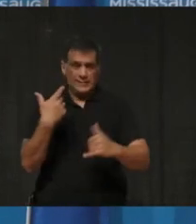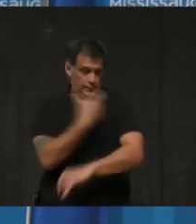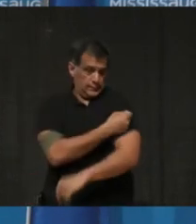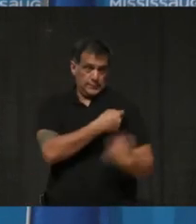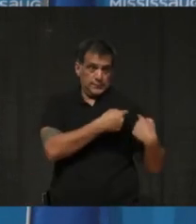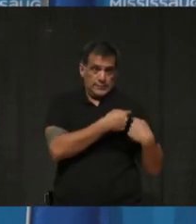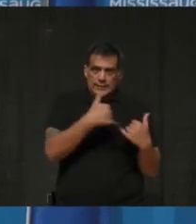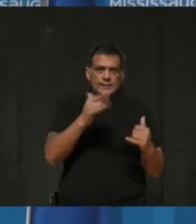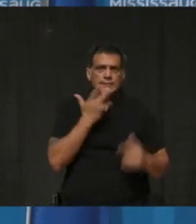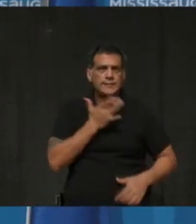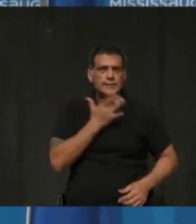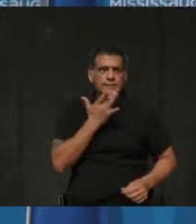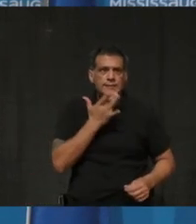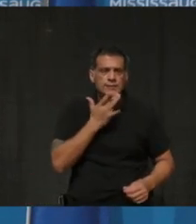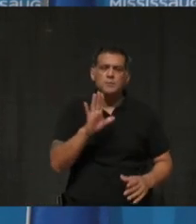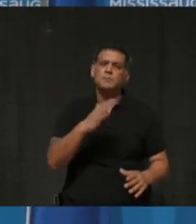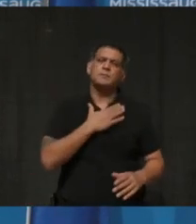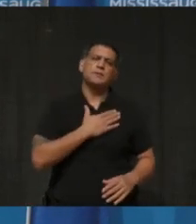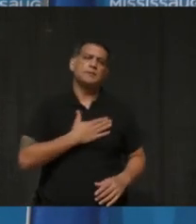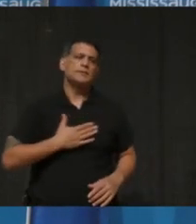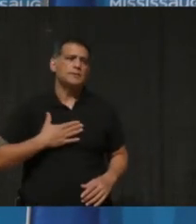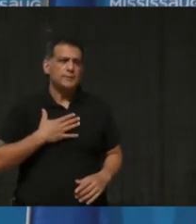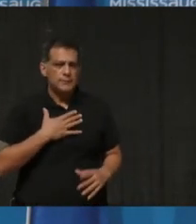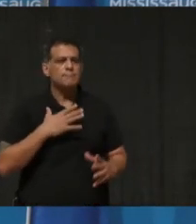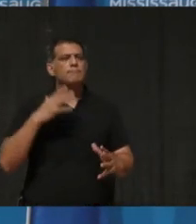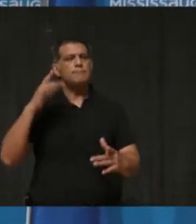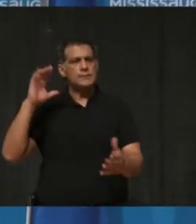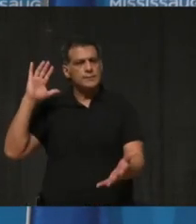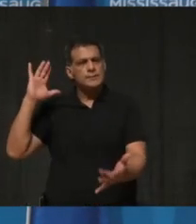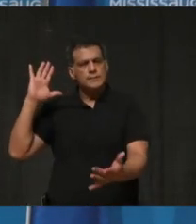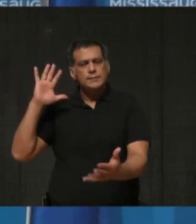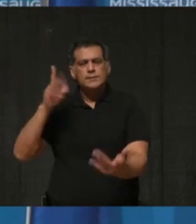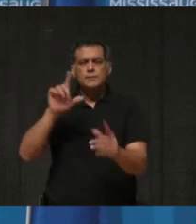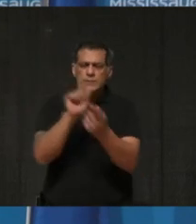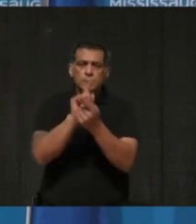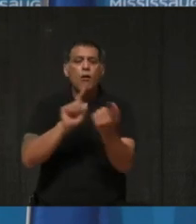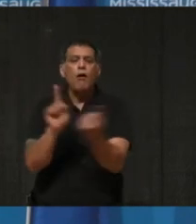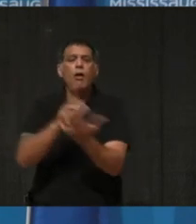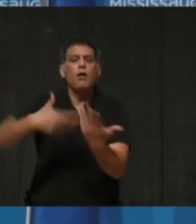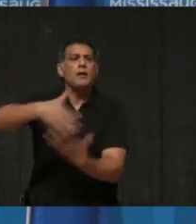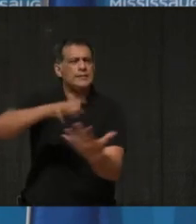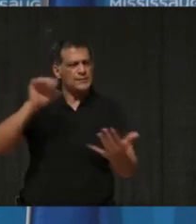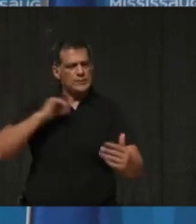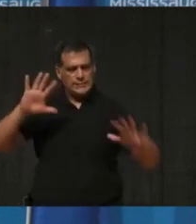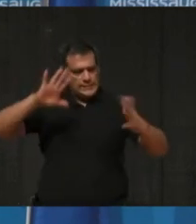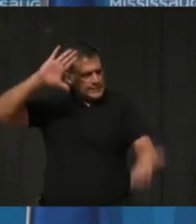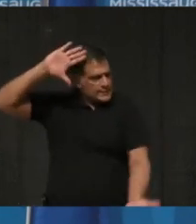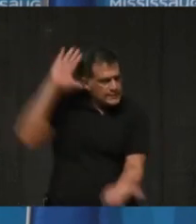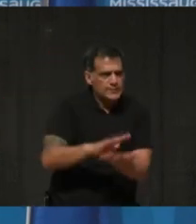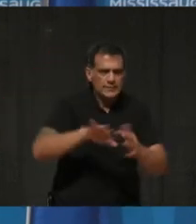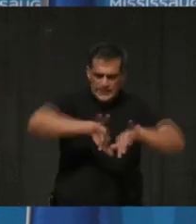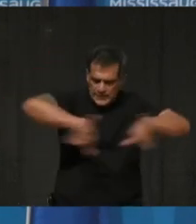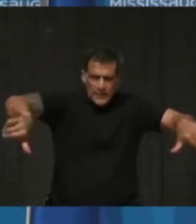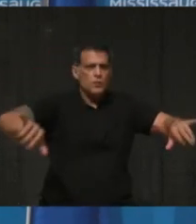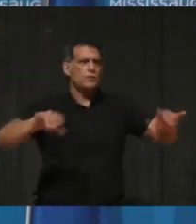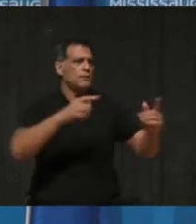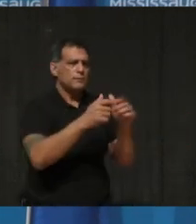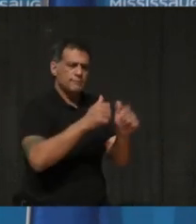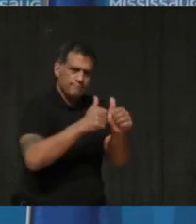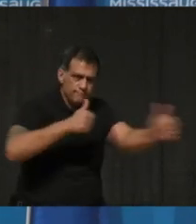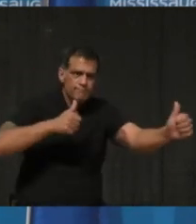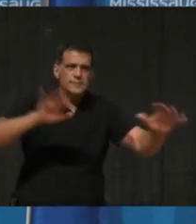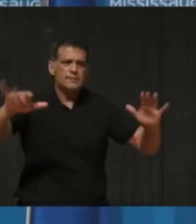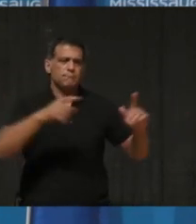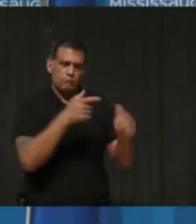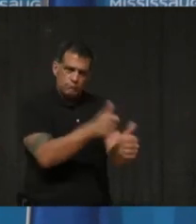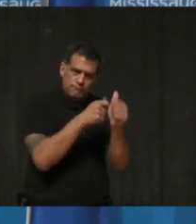simple. Please reduce your contacts outside your home as much as possible and only leave your home for essential reasons. Please don't